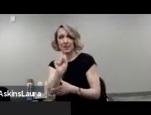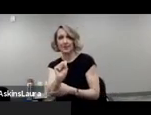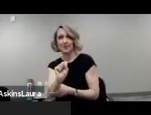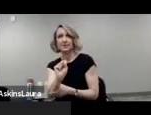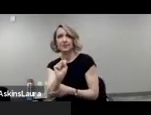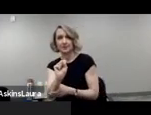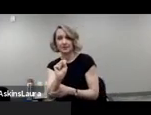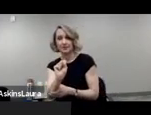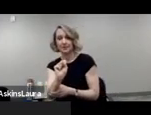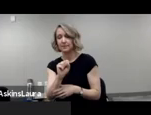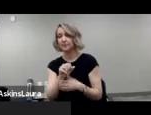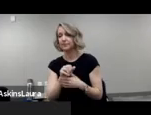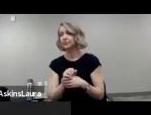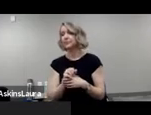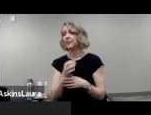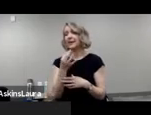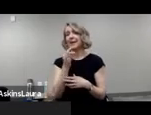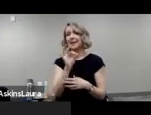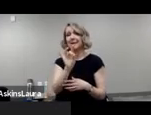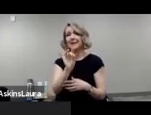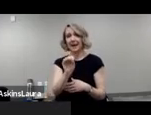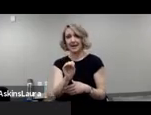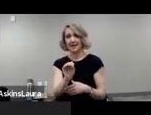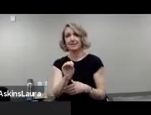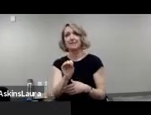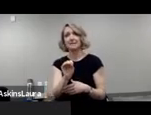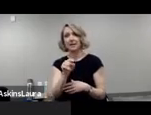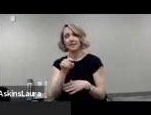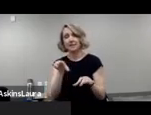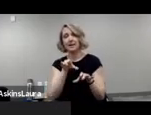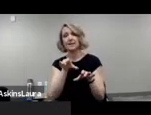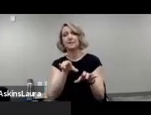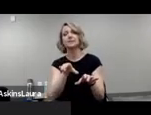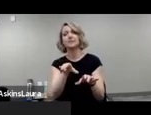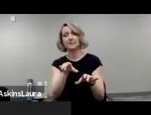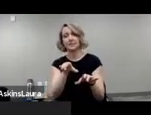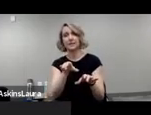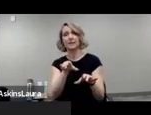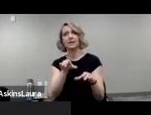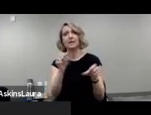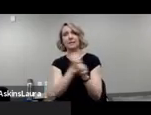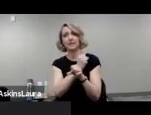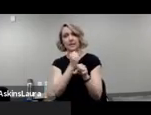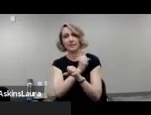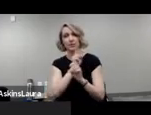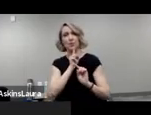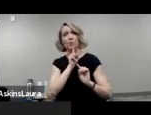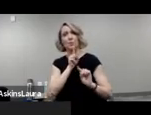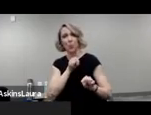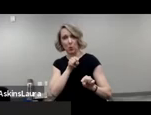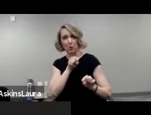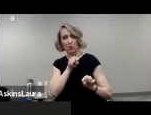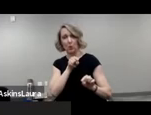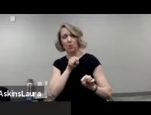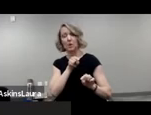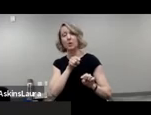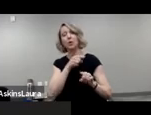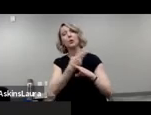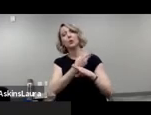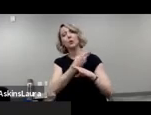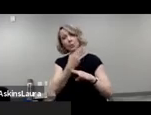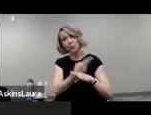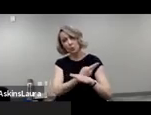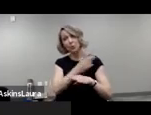2012 in 1980 did a statistical report drawn from Census